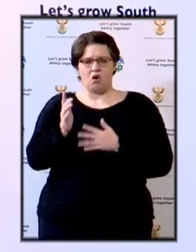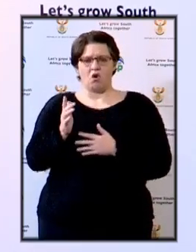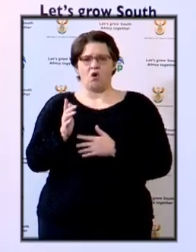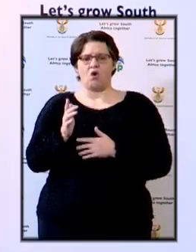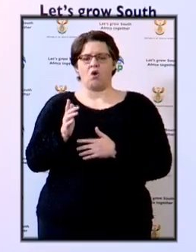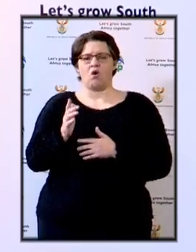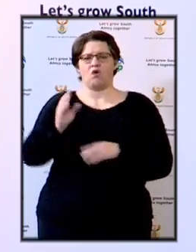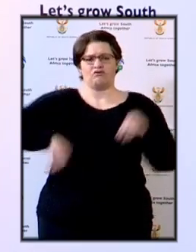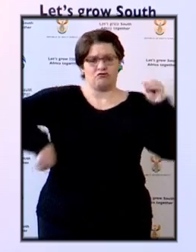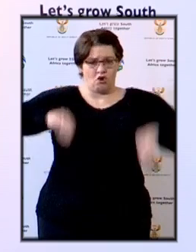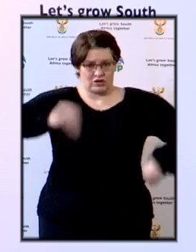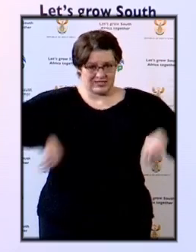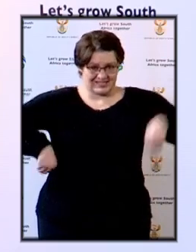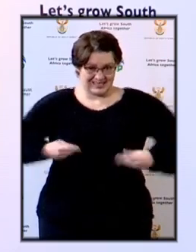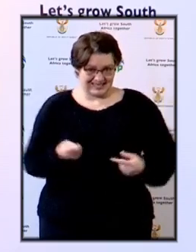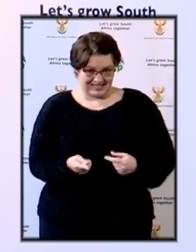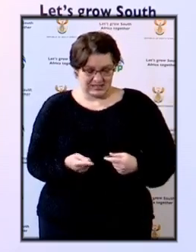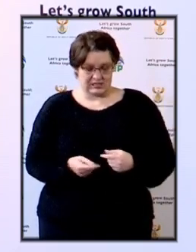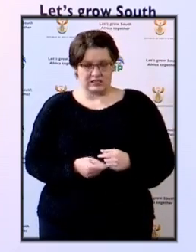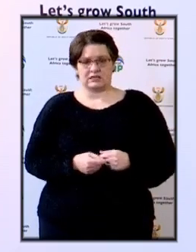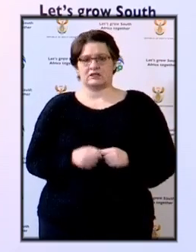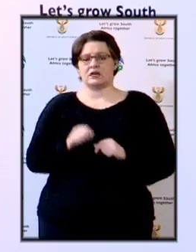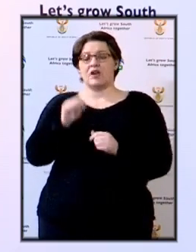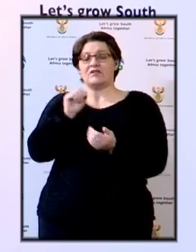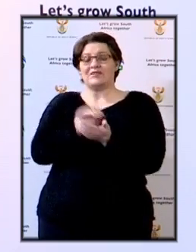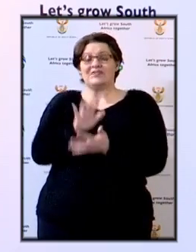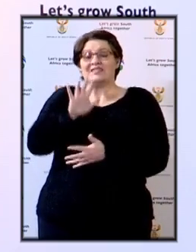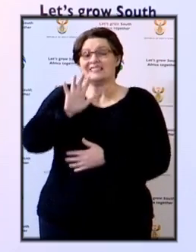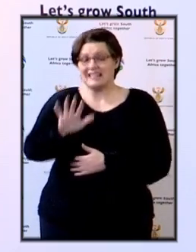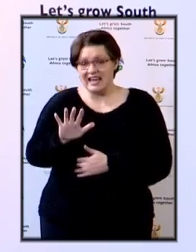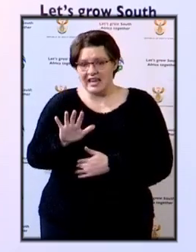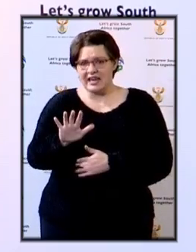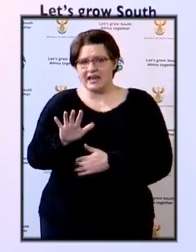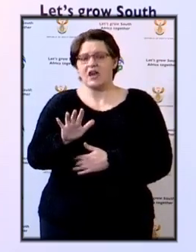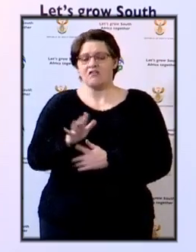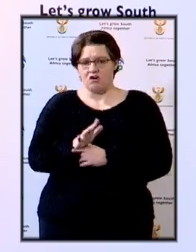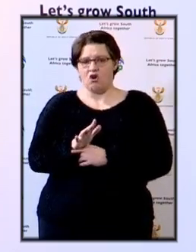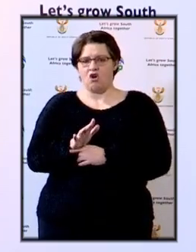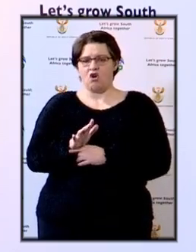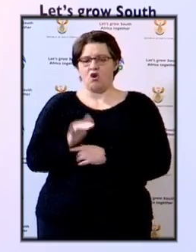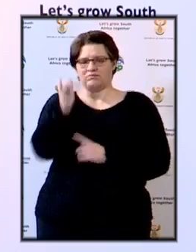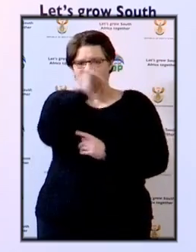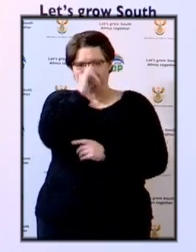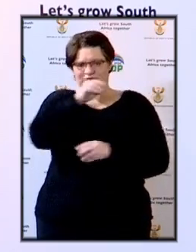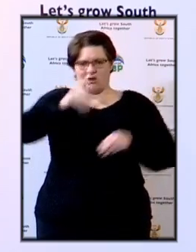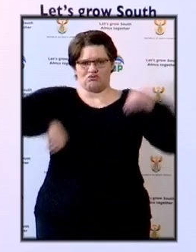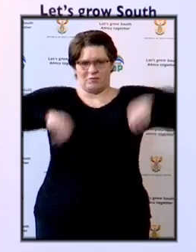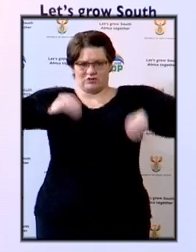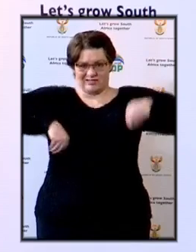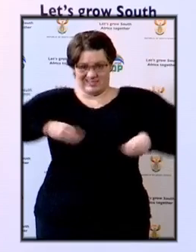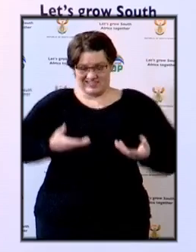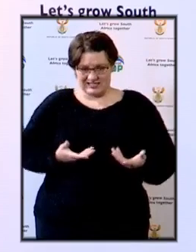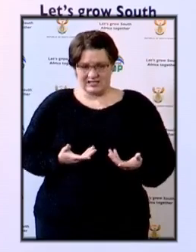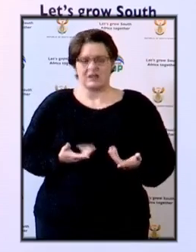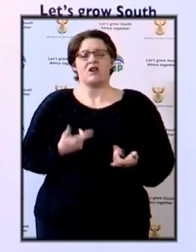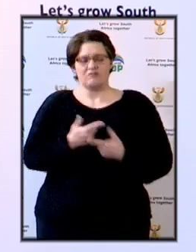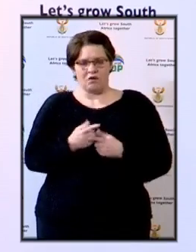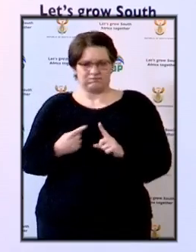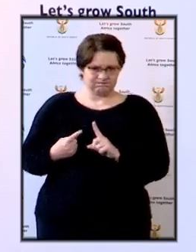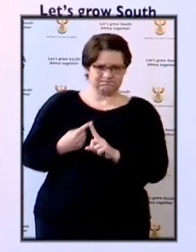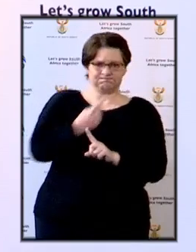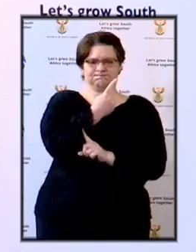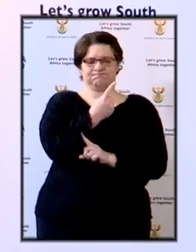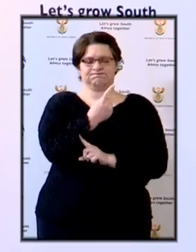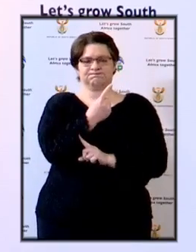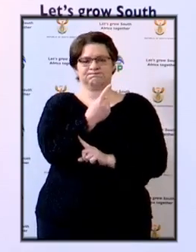for fraud, which is also common law. 15 counts are corruption, that is in terms of the